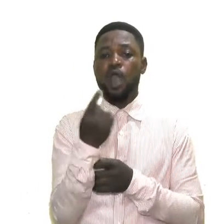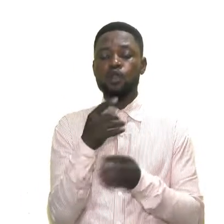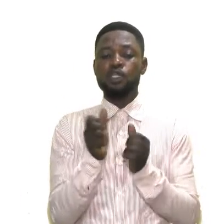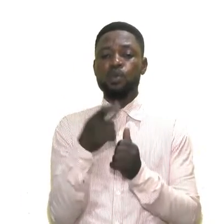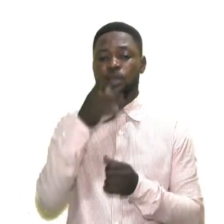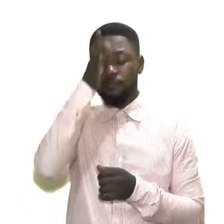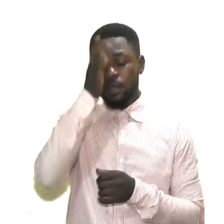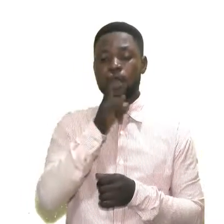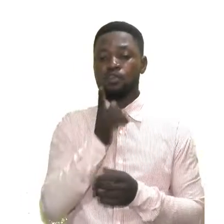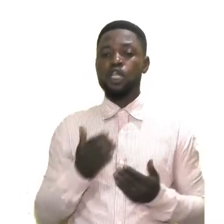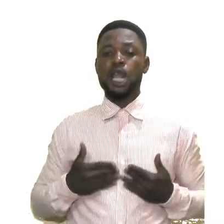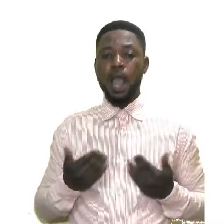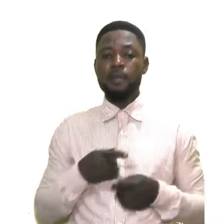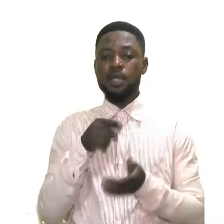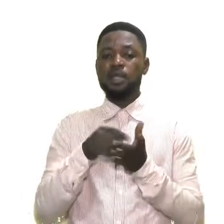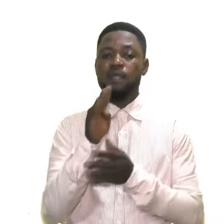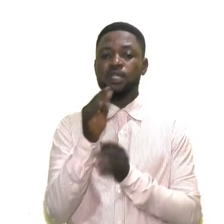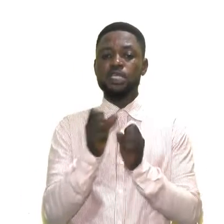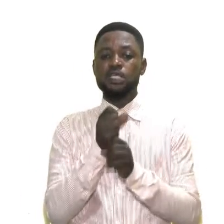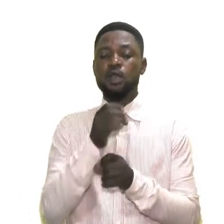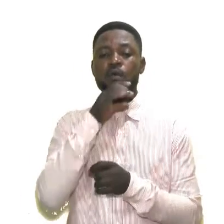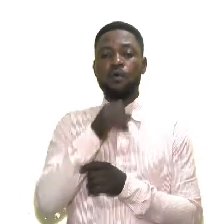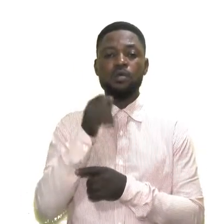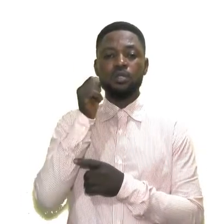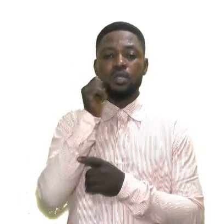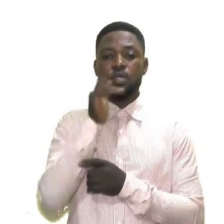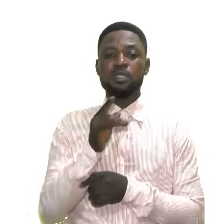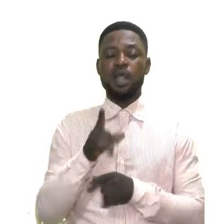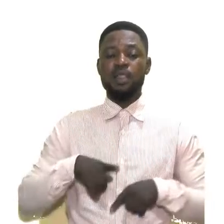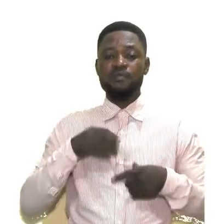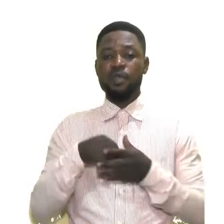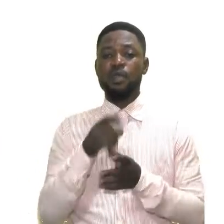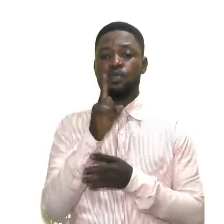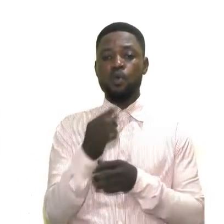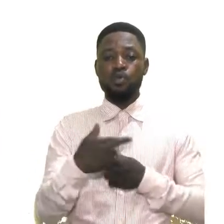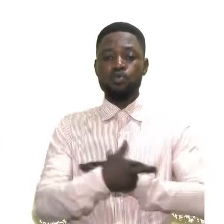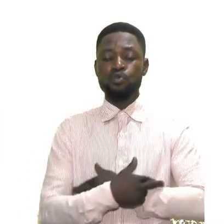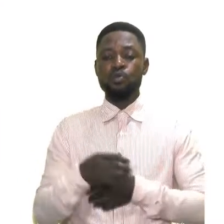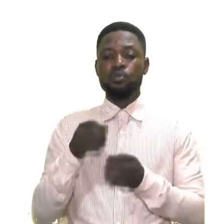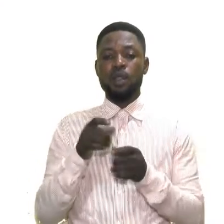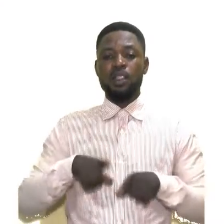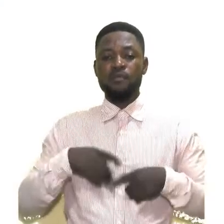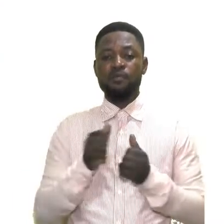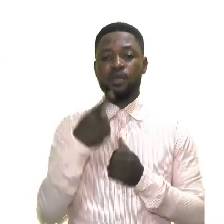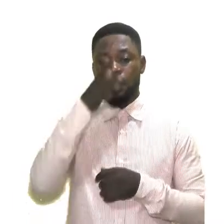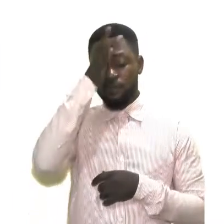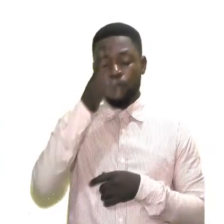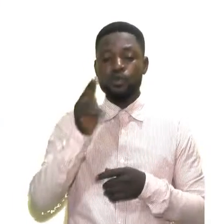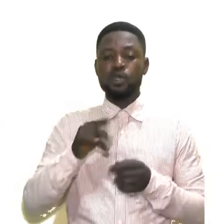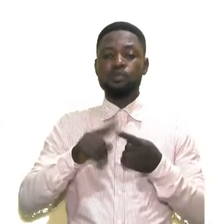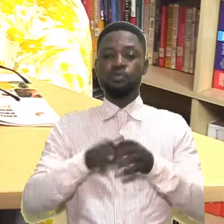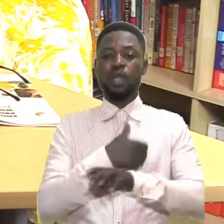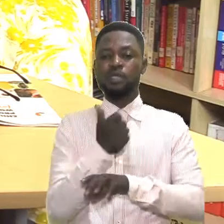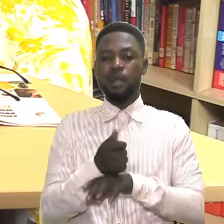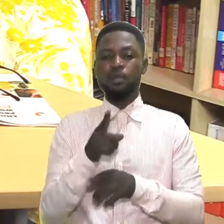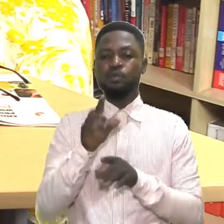always with the father. He is not happy. This 14-year-old girl lives in a one-room apartment on the same bed with the 52-year-old father. Then, you